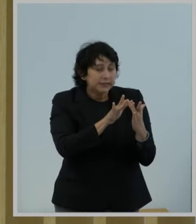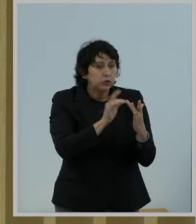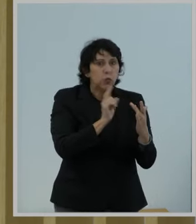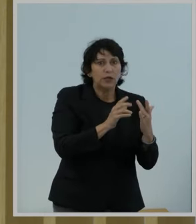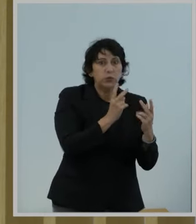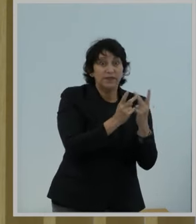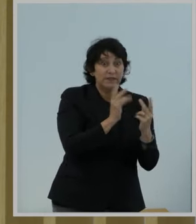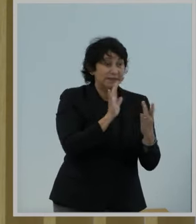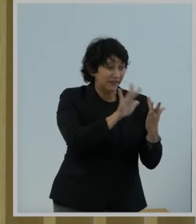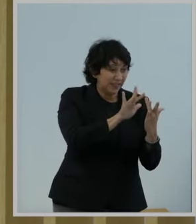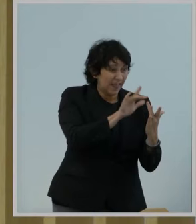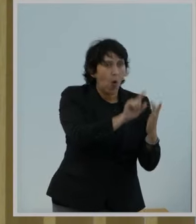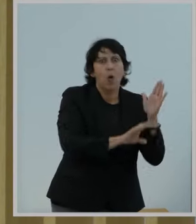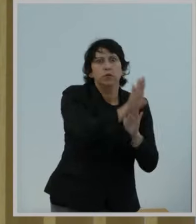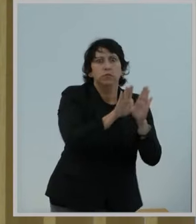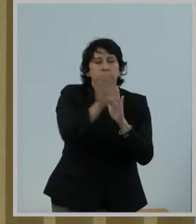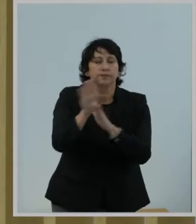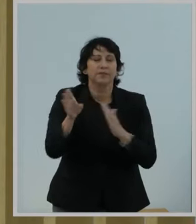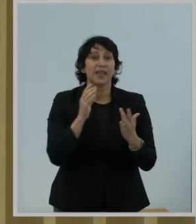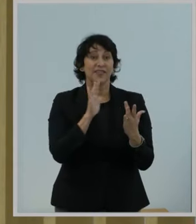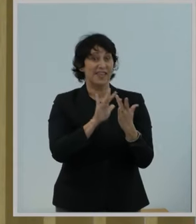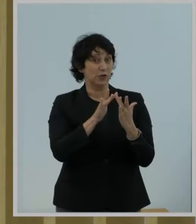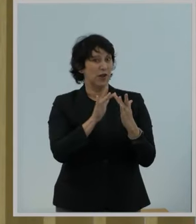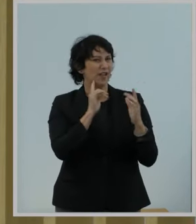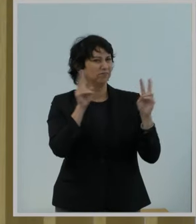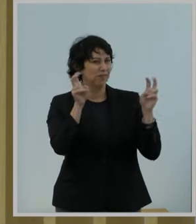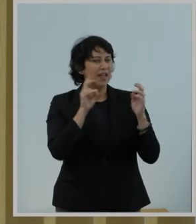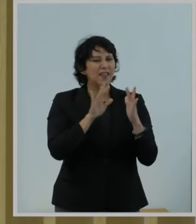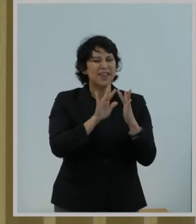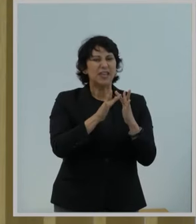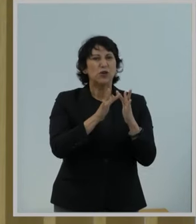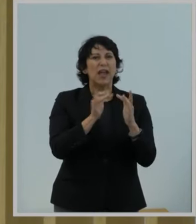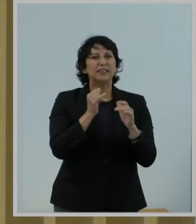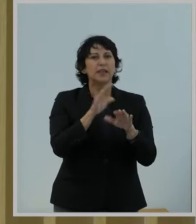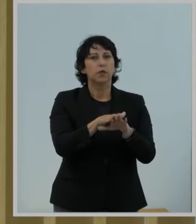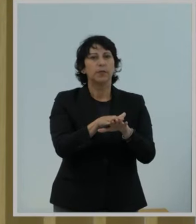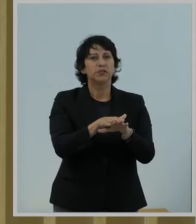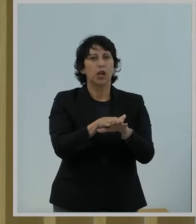And they said that the Internet itself would slow down.